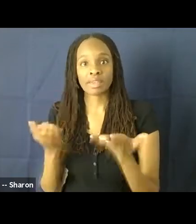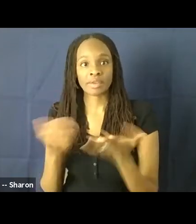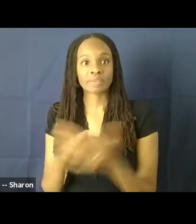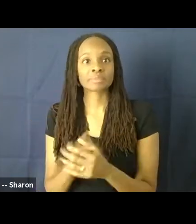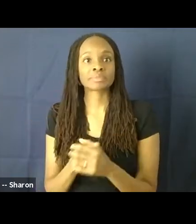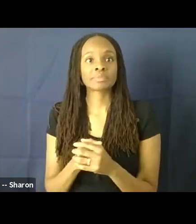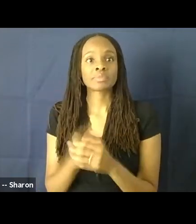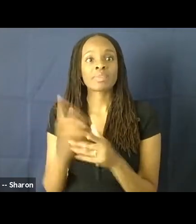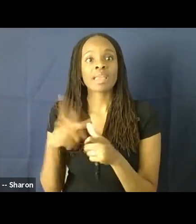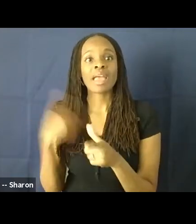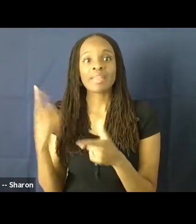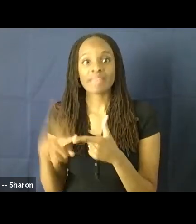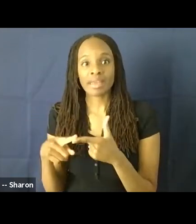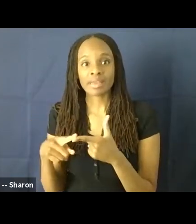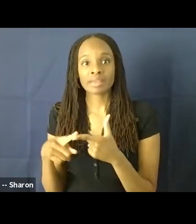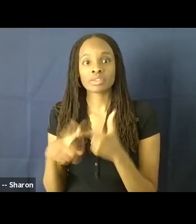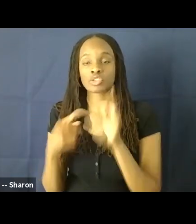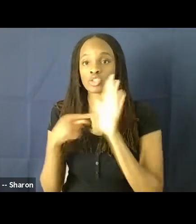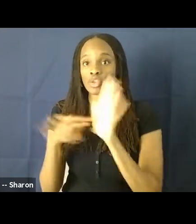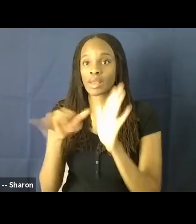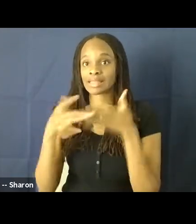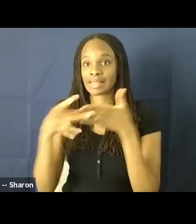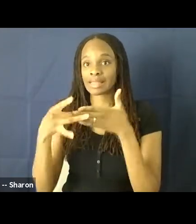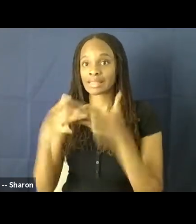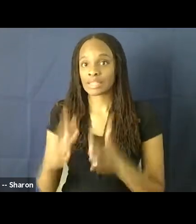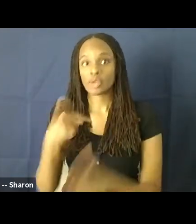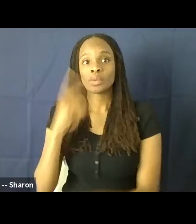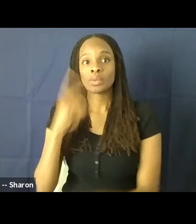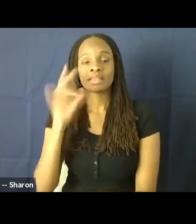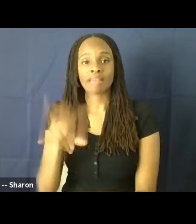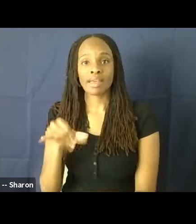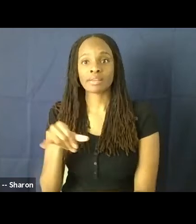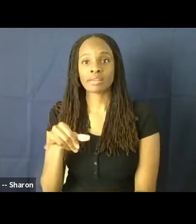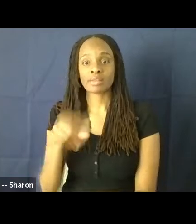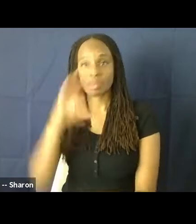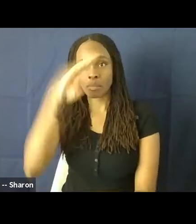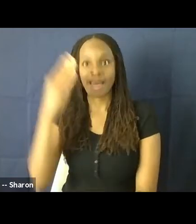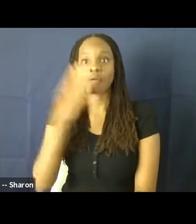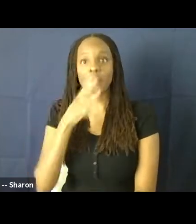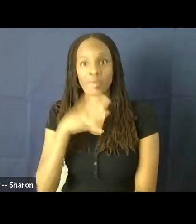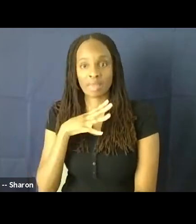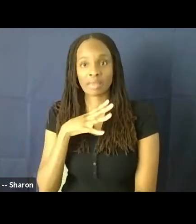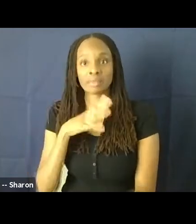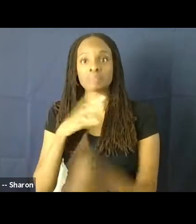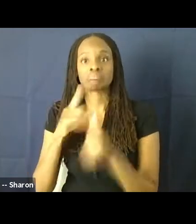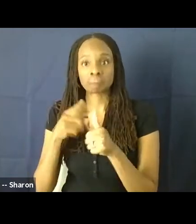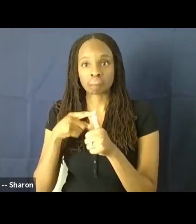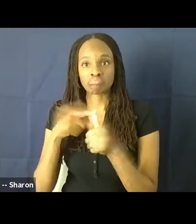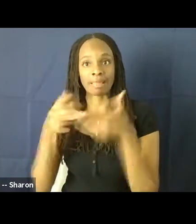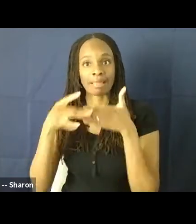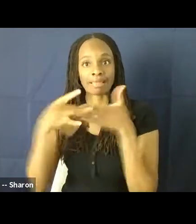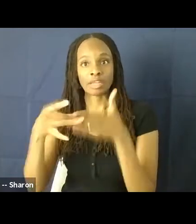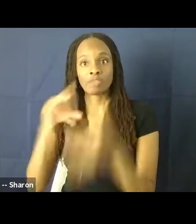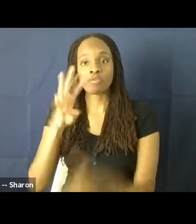And then being shown as a leader, we see that black women are shown as a leader about